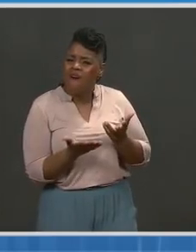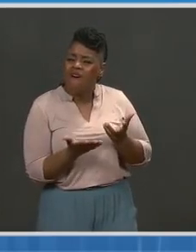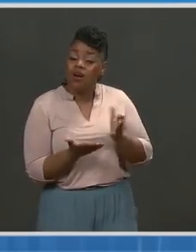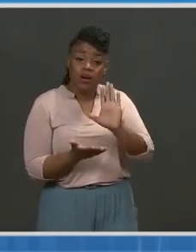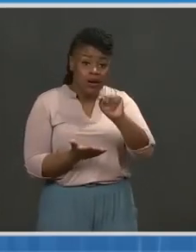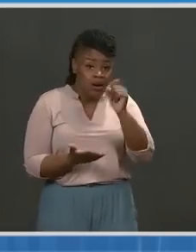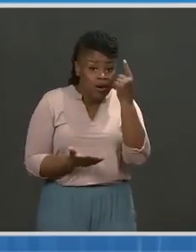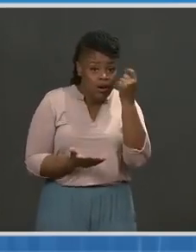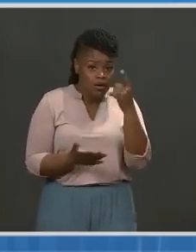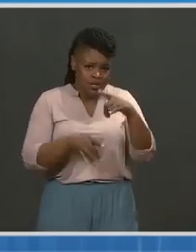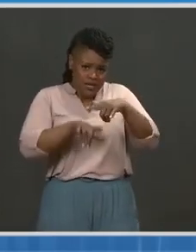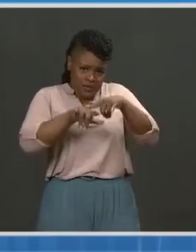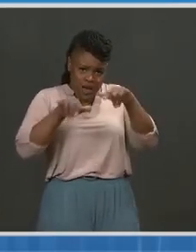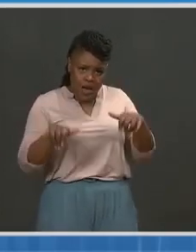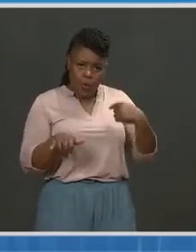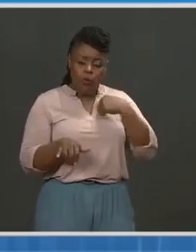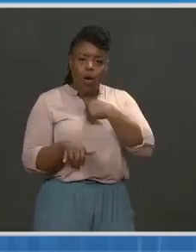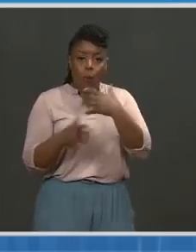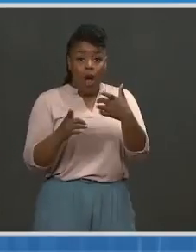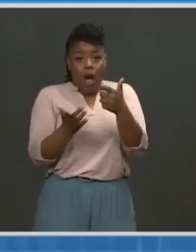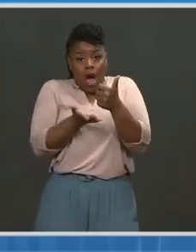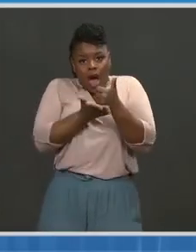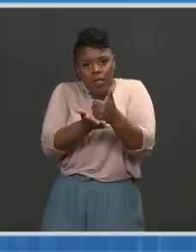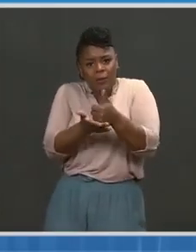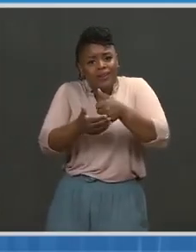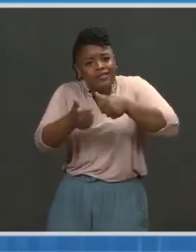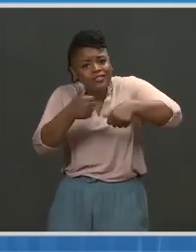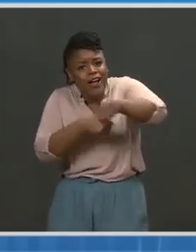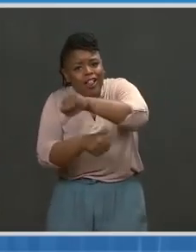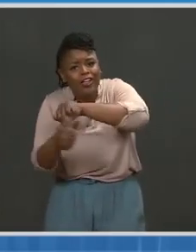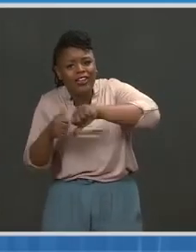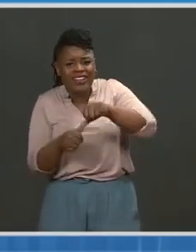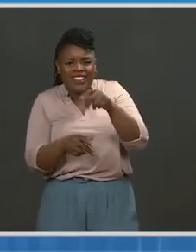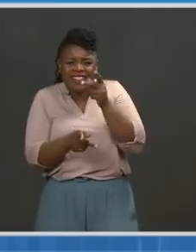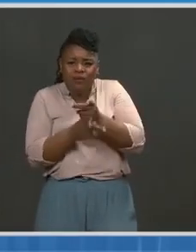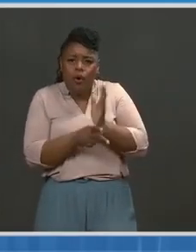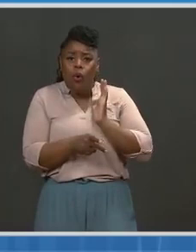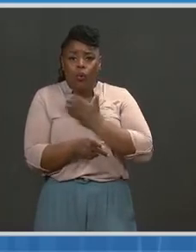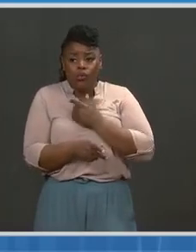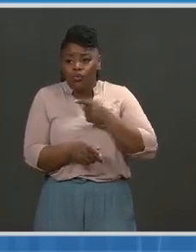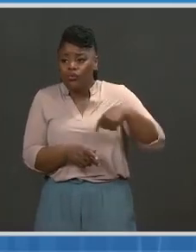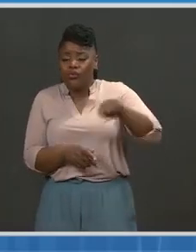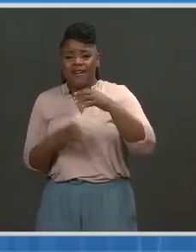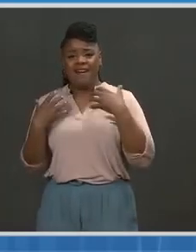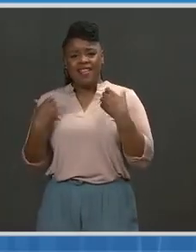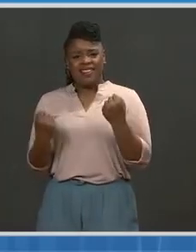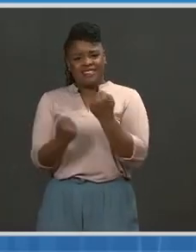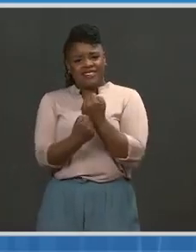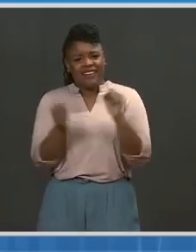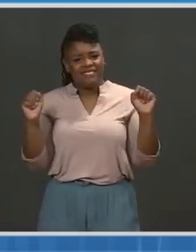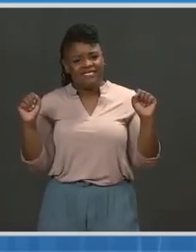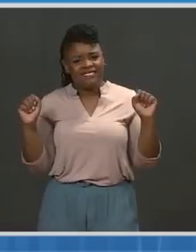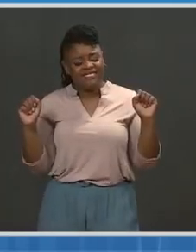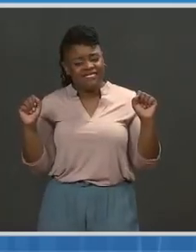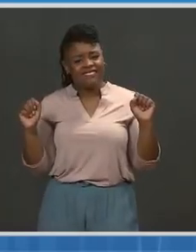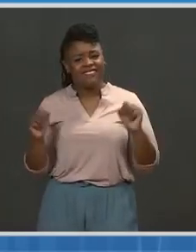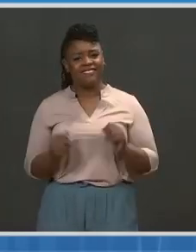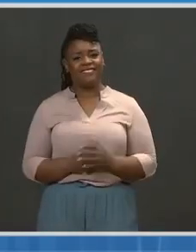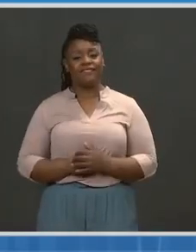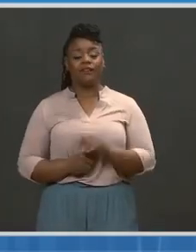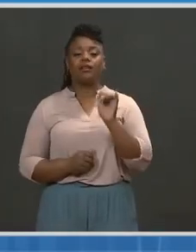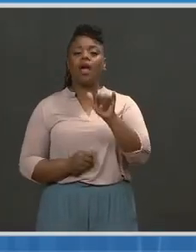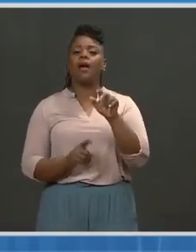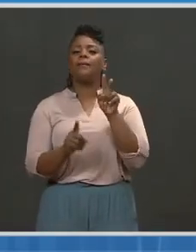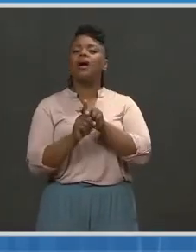equally important that we raise up actions to help each other maintain wellness, well-being, and resilience. This